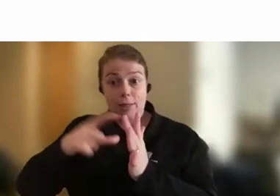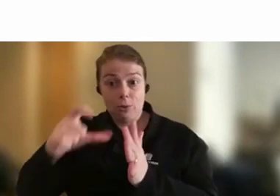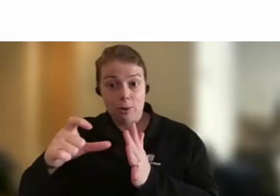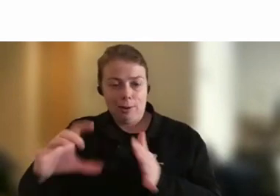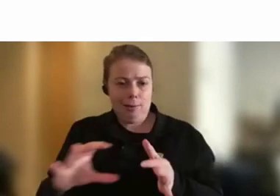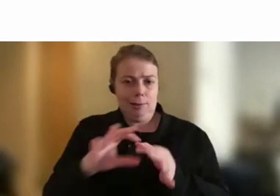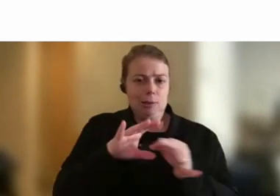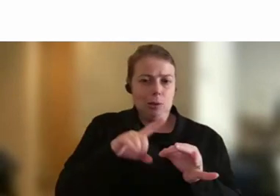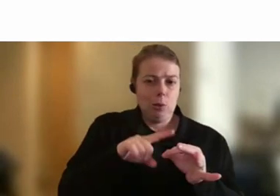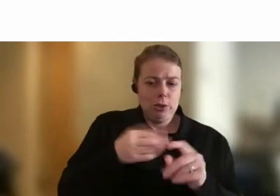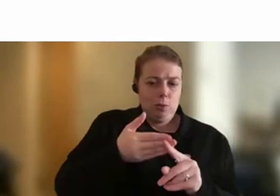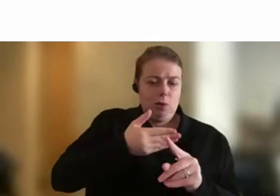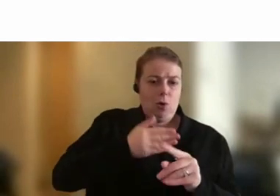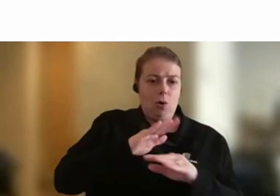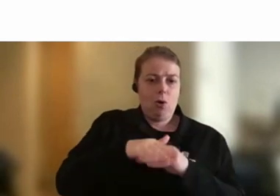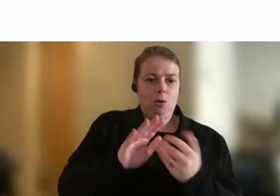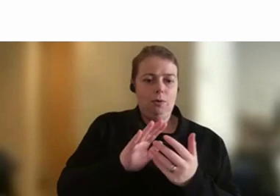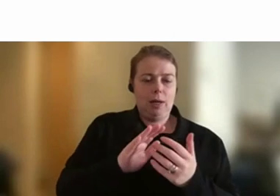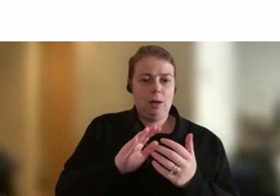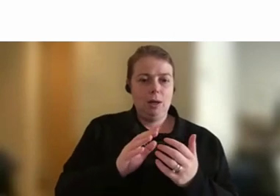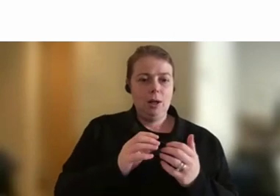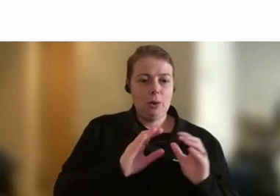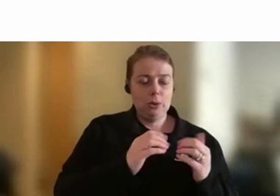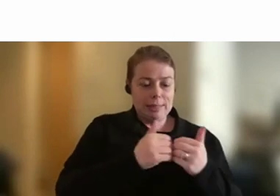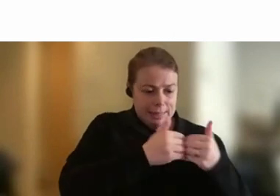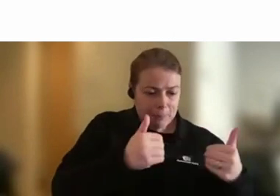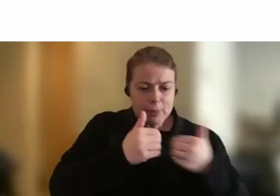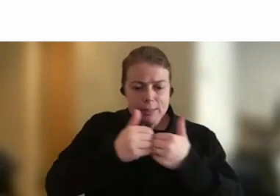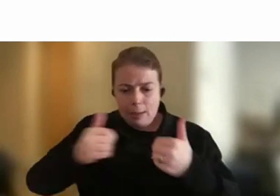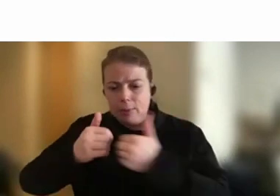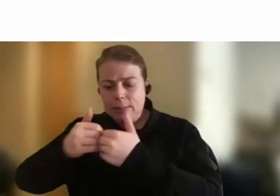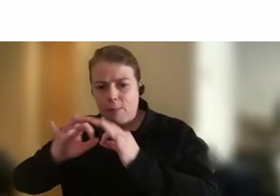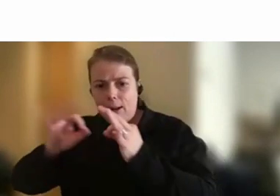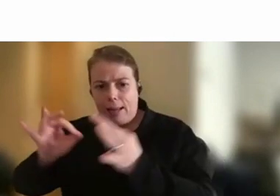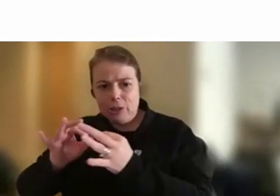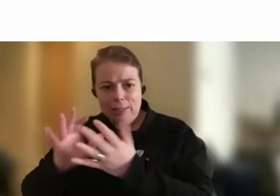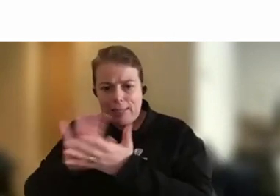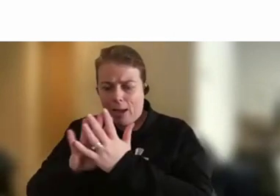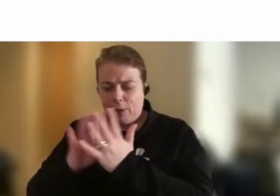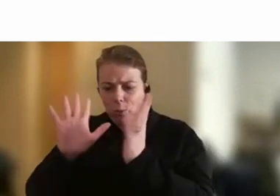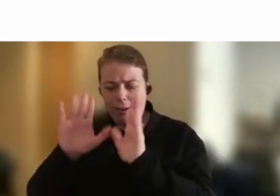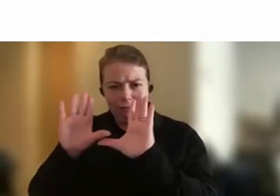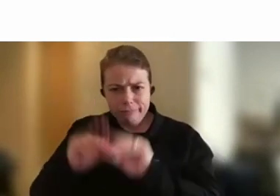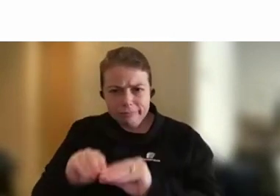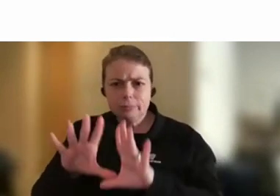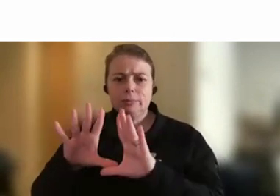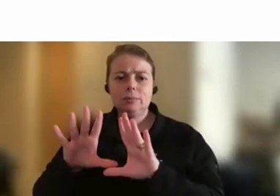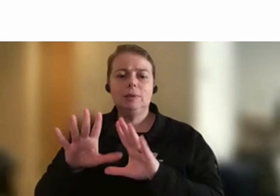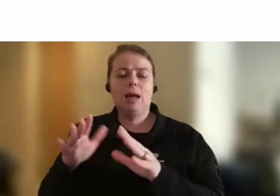about, you know, how do you break down silos and work in a much more multidisciplinary way? That's the only thing we know at a state level,